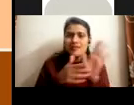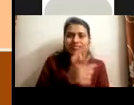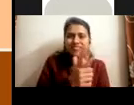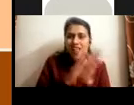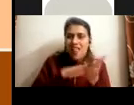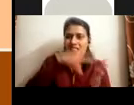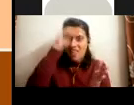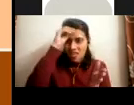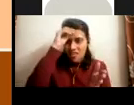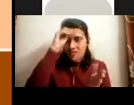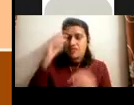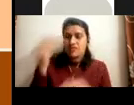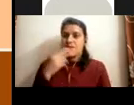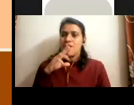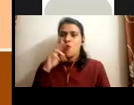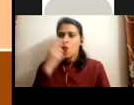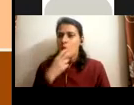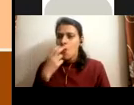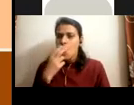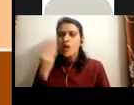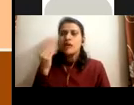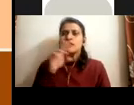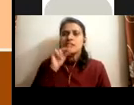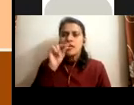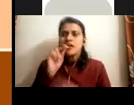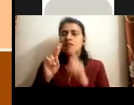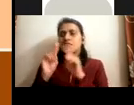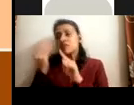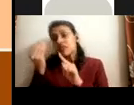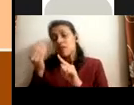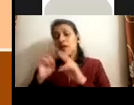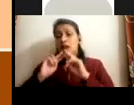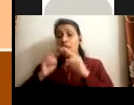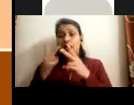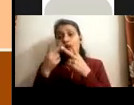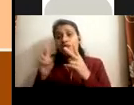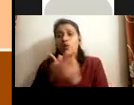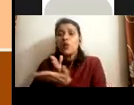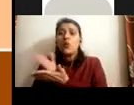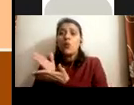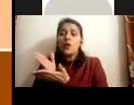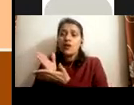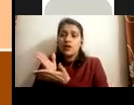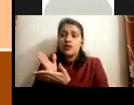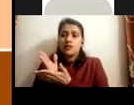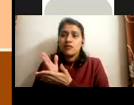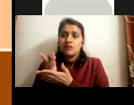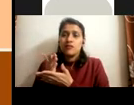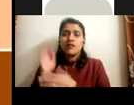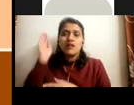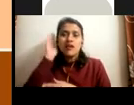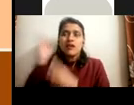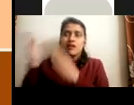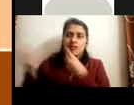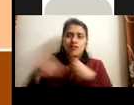Some people are verbal, some are non different way they respond. Some are, are able to take information and execute